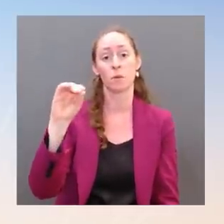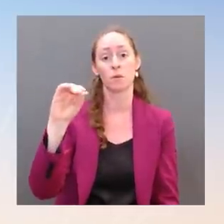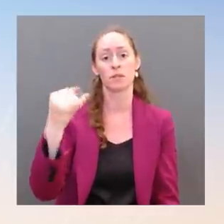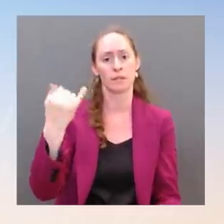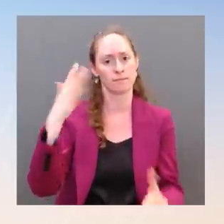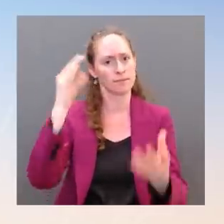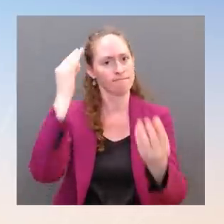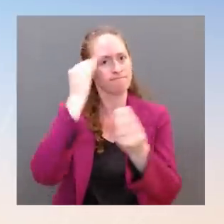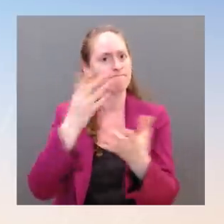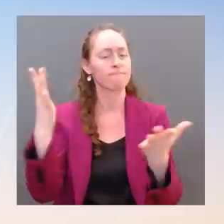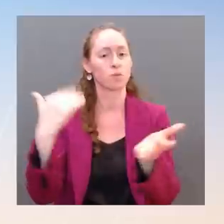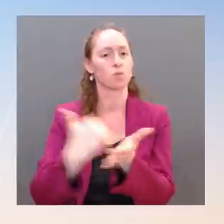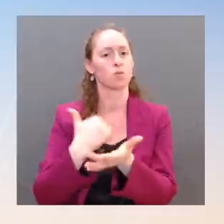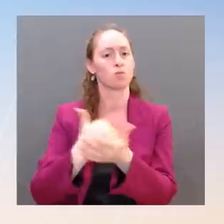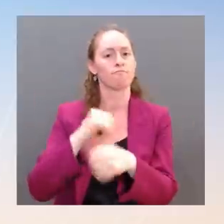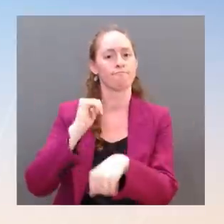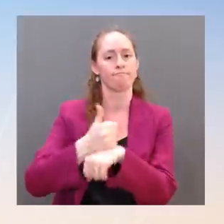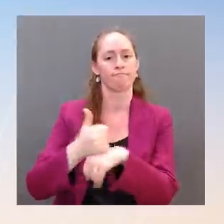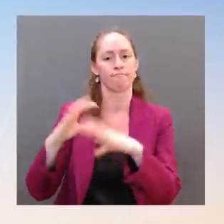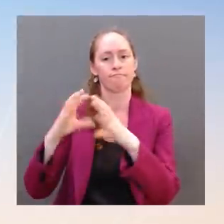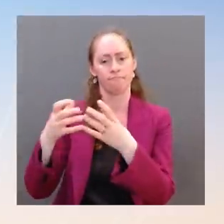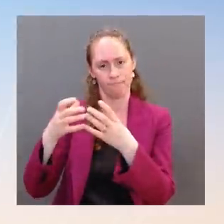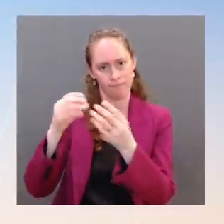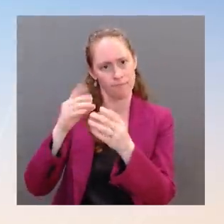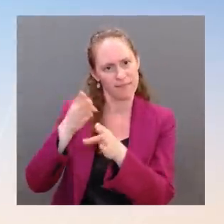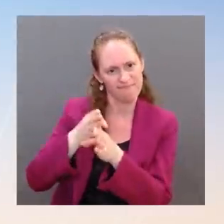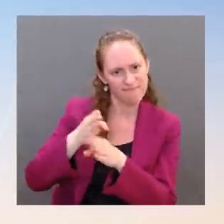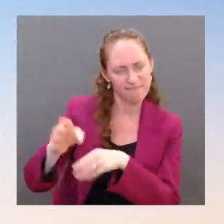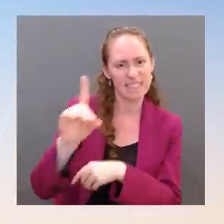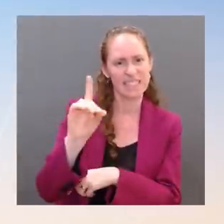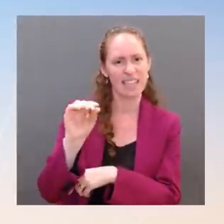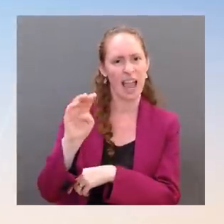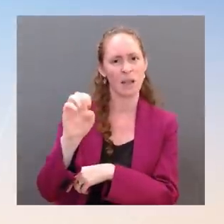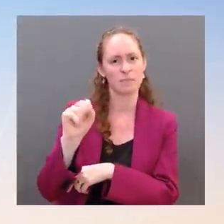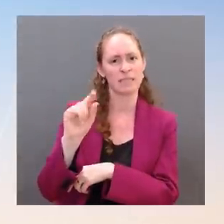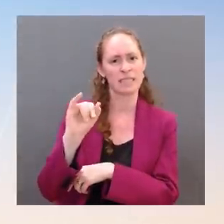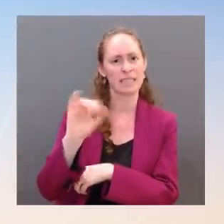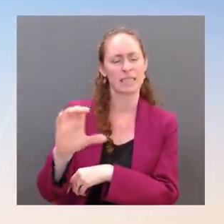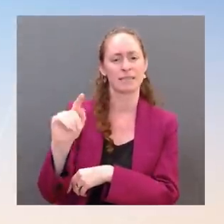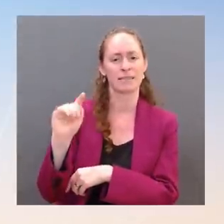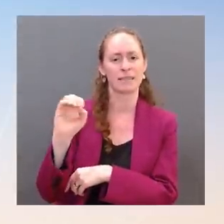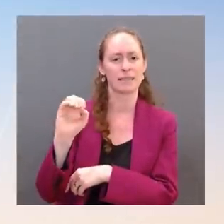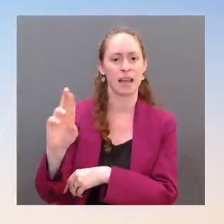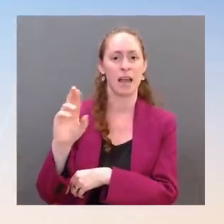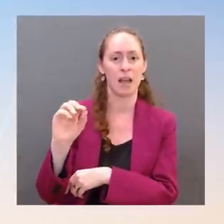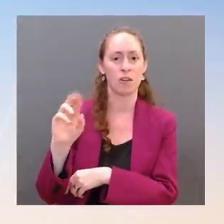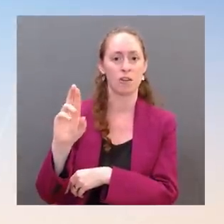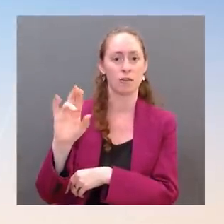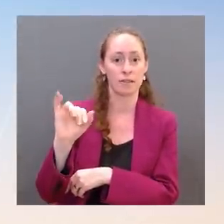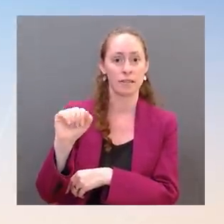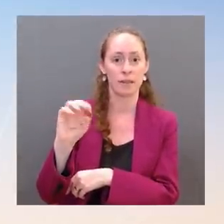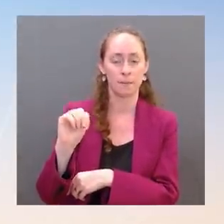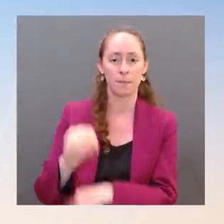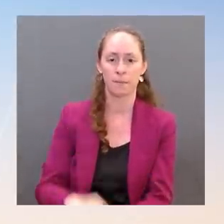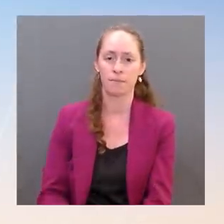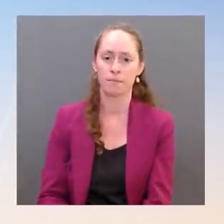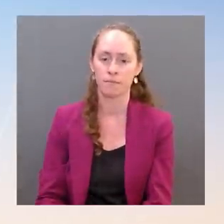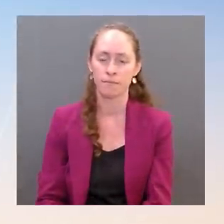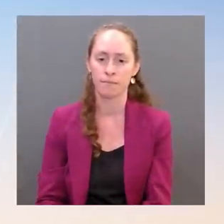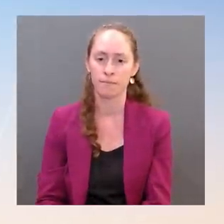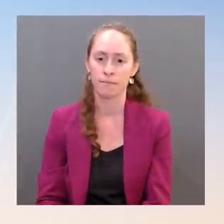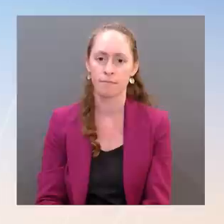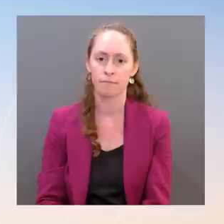section of the National Security Division that will enforce the expertise and experience on these issues